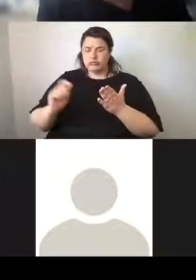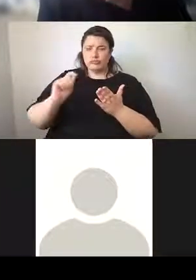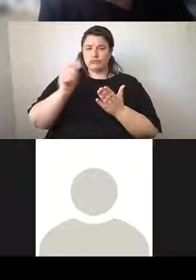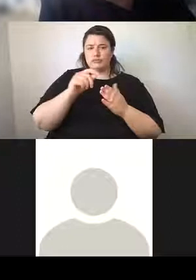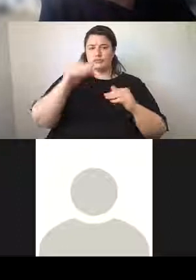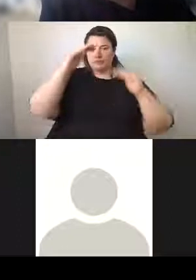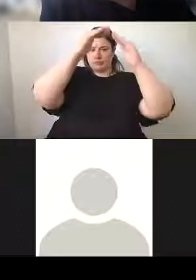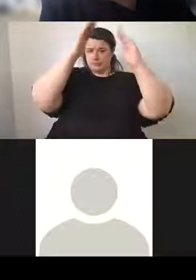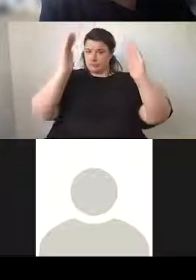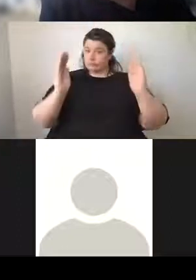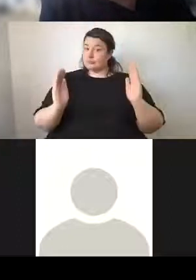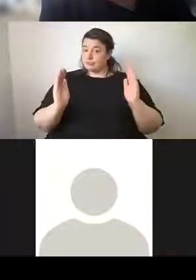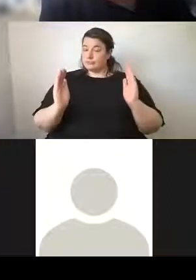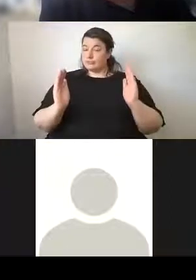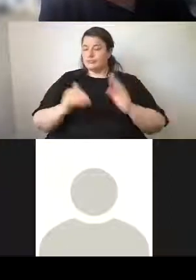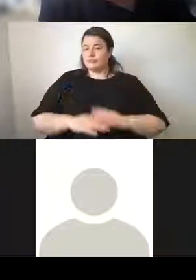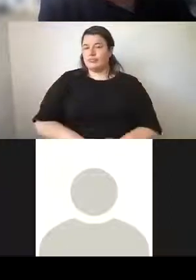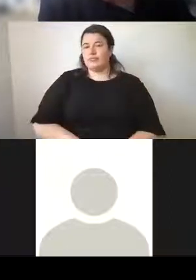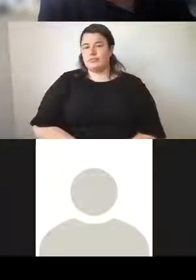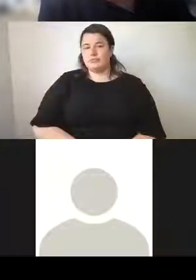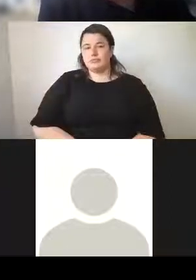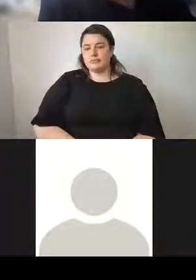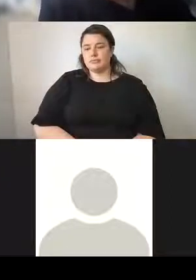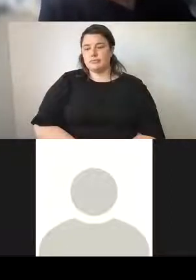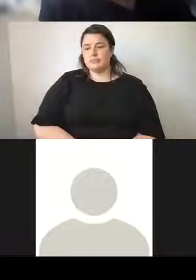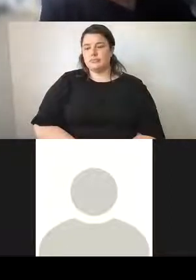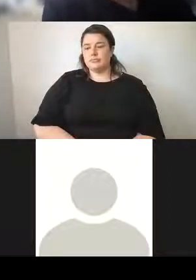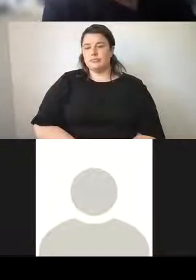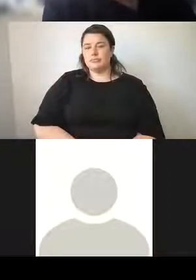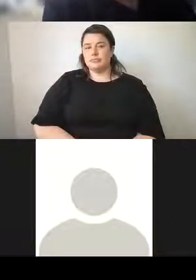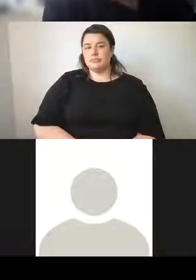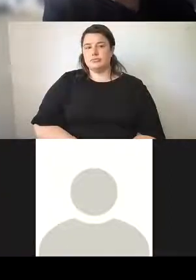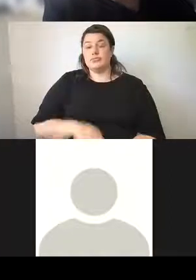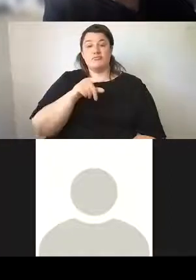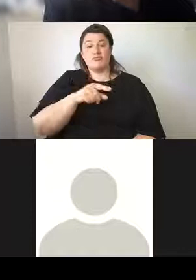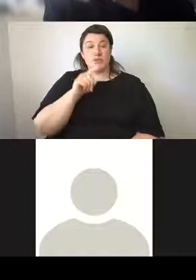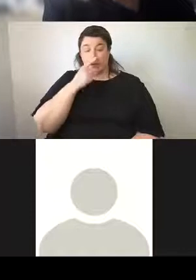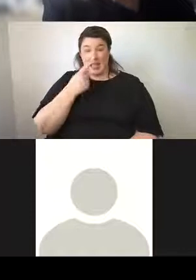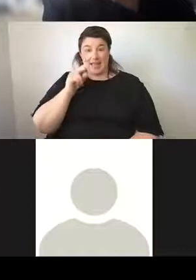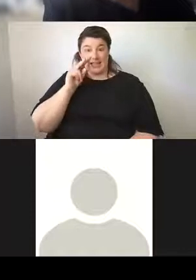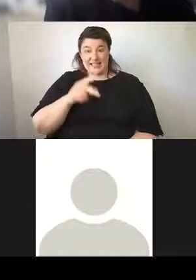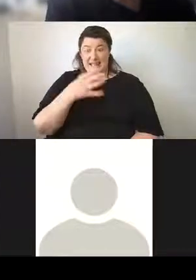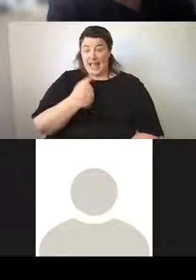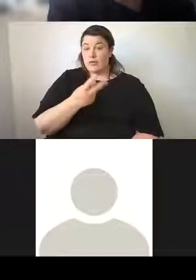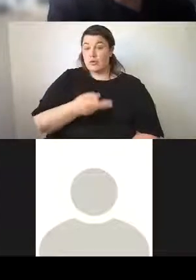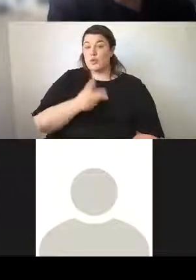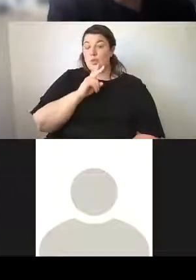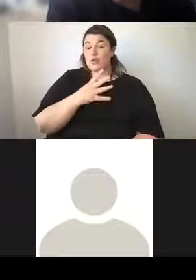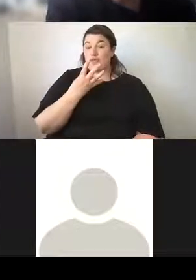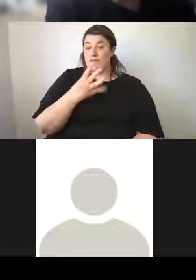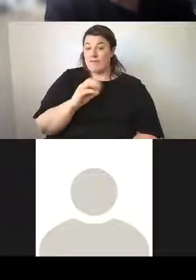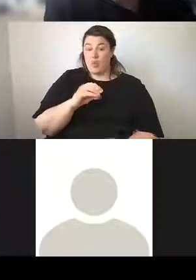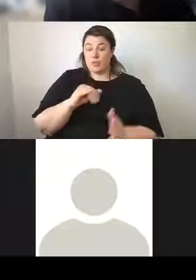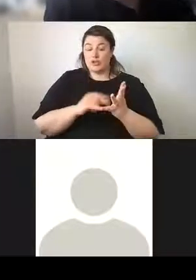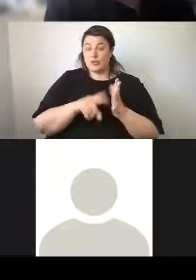mansard roofs. What you can't see up there on the roof are the 240 solar panels which were installed in 2010,